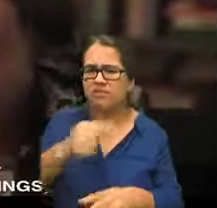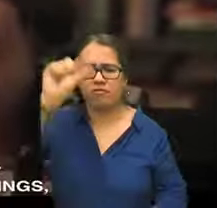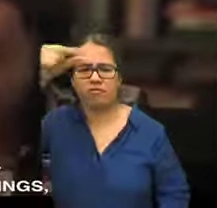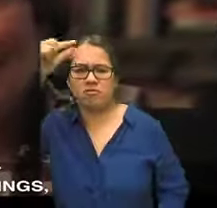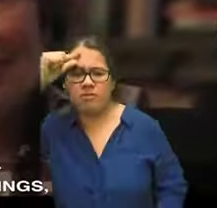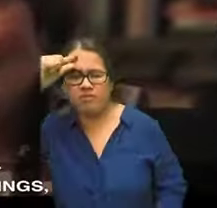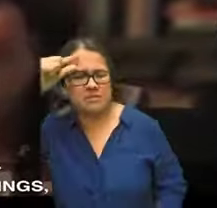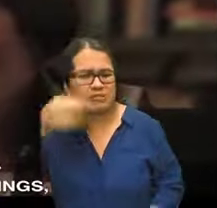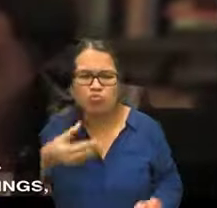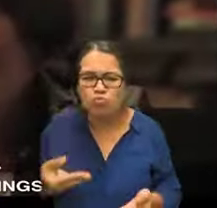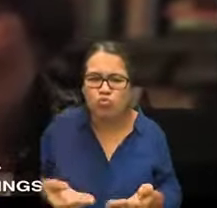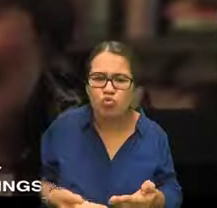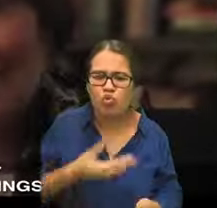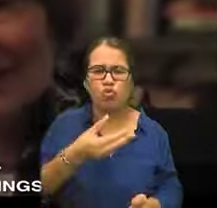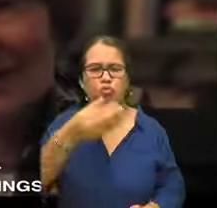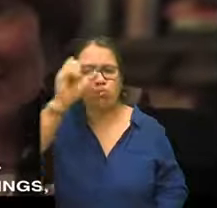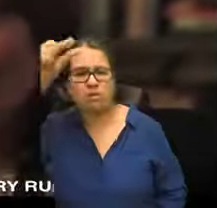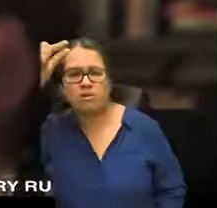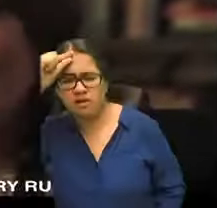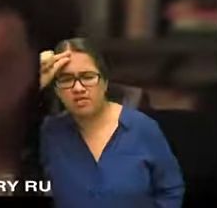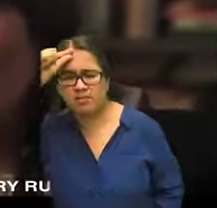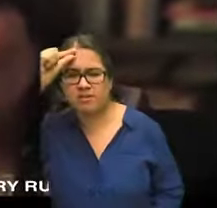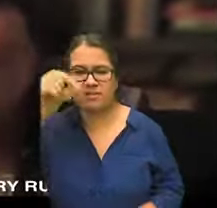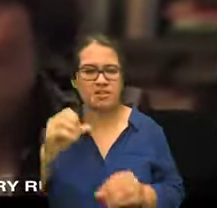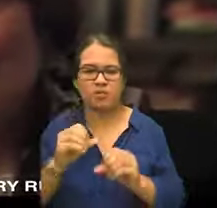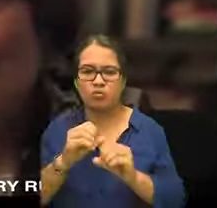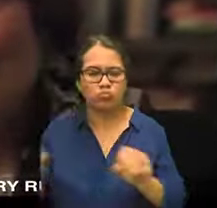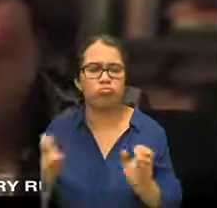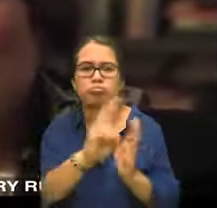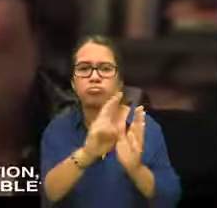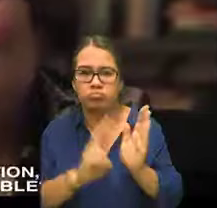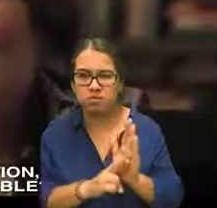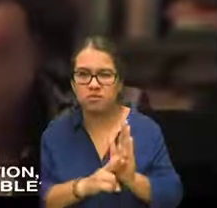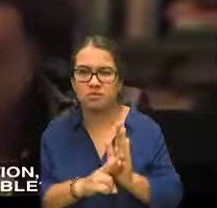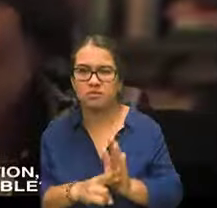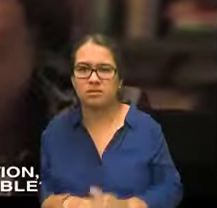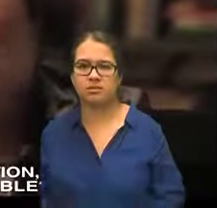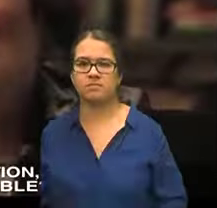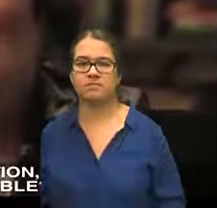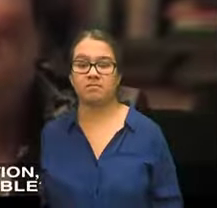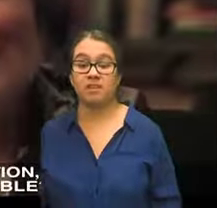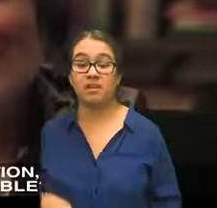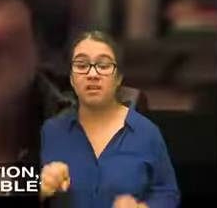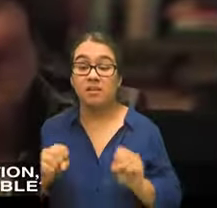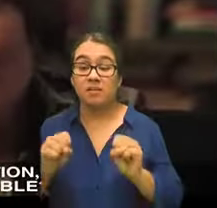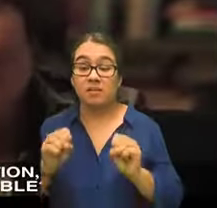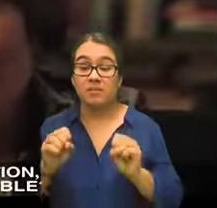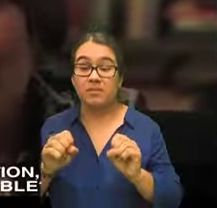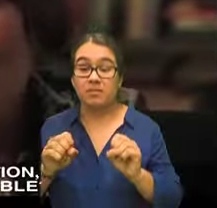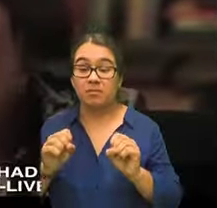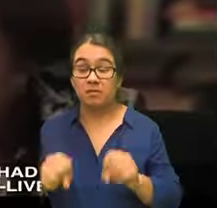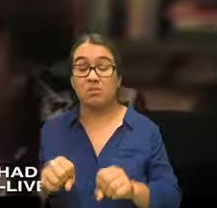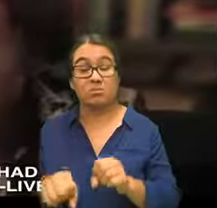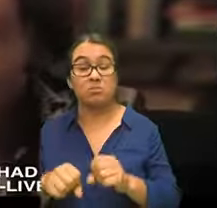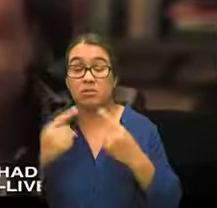a new government, a government that didn't have kings, didn't have hereditary rule that could function, that could be stable